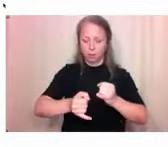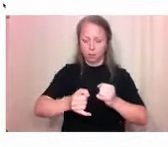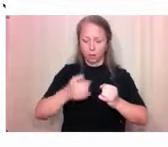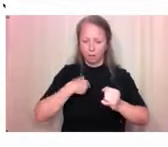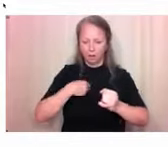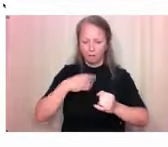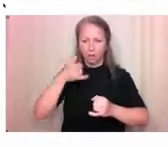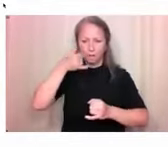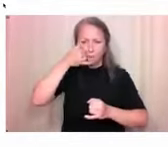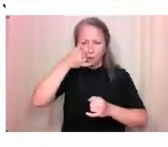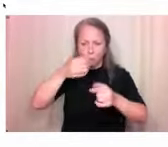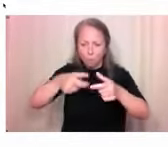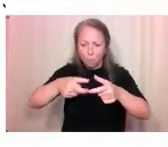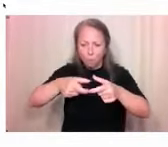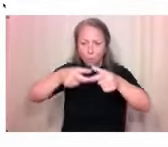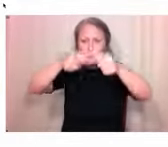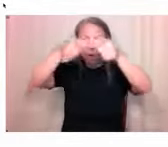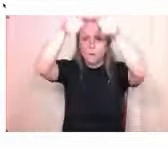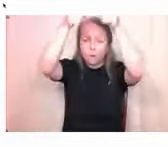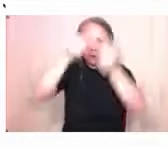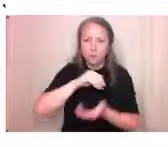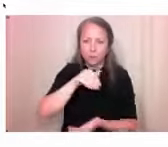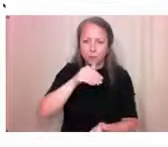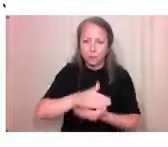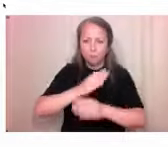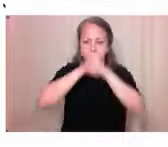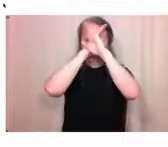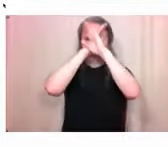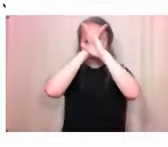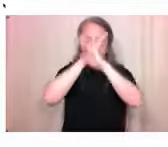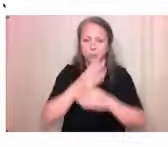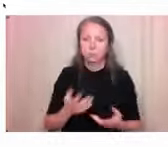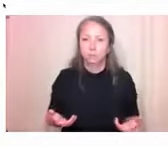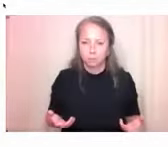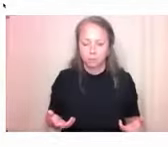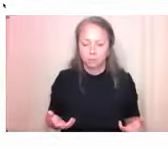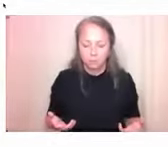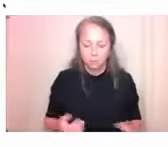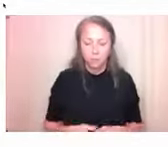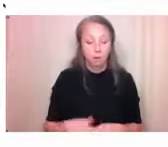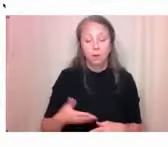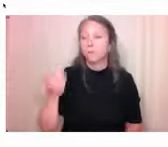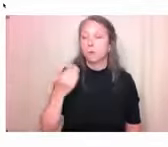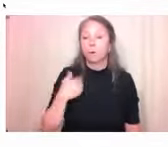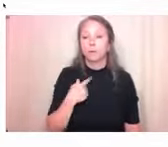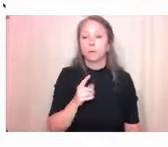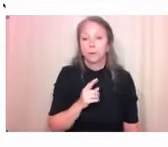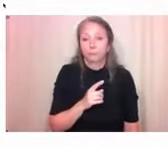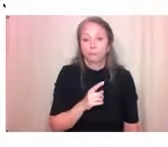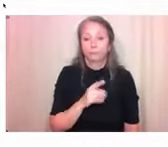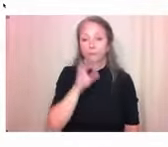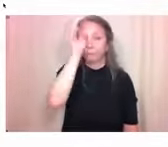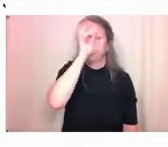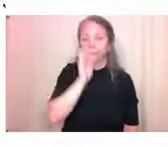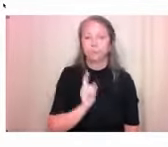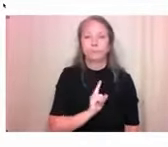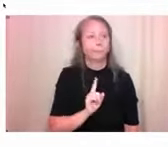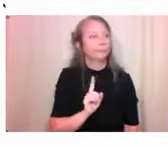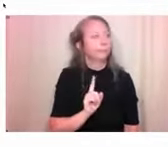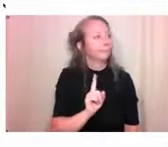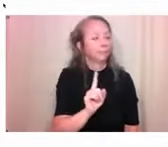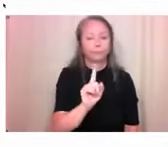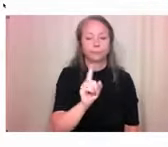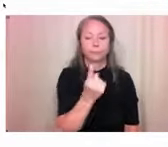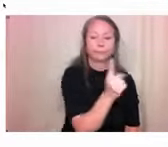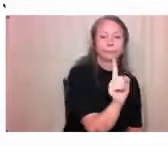before kind of thinking about accessible environments, inclusion, those kinds of things. I may not have noticed or even acknowledged that that